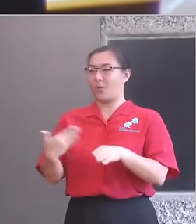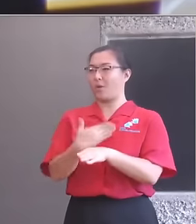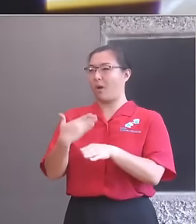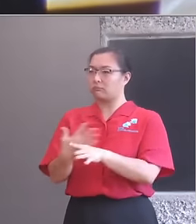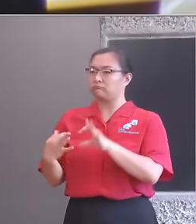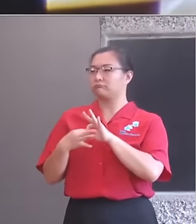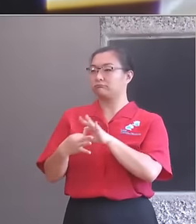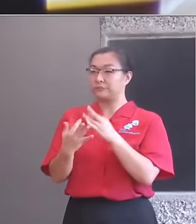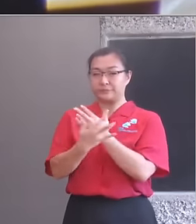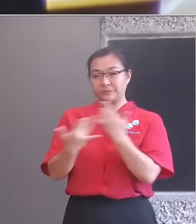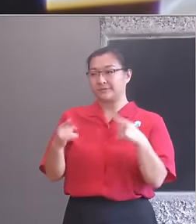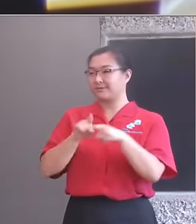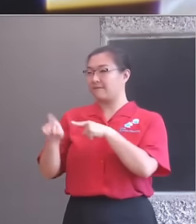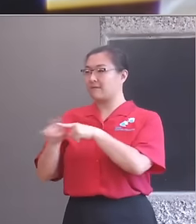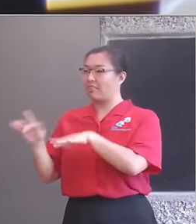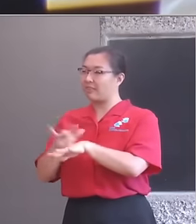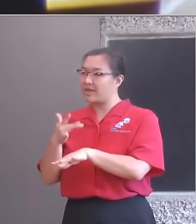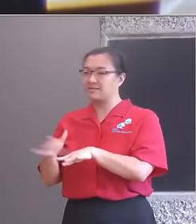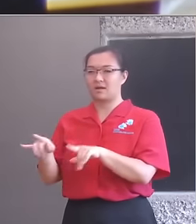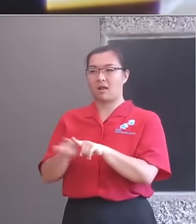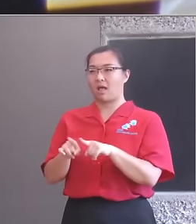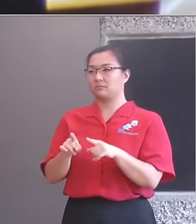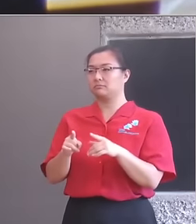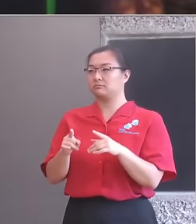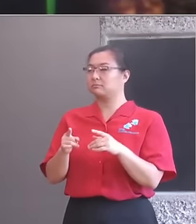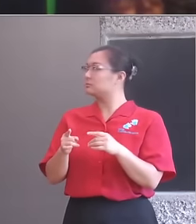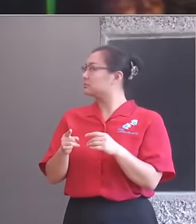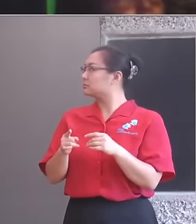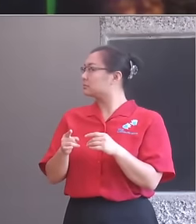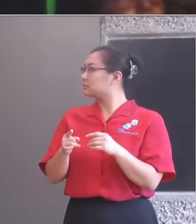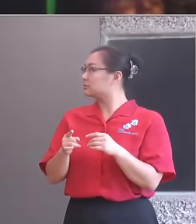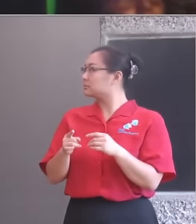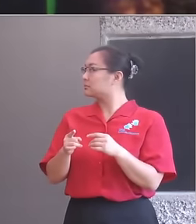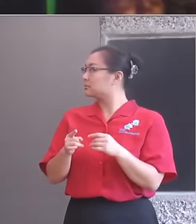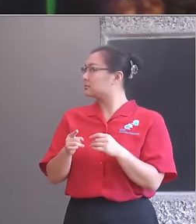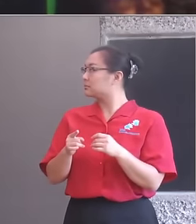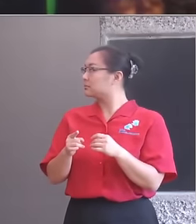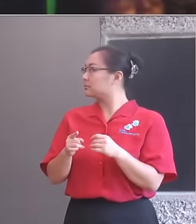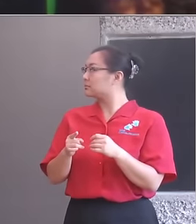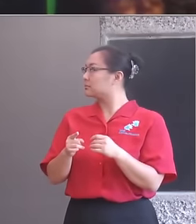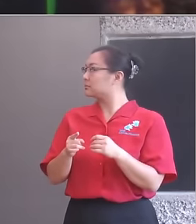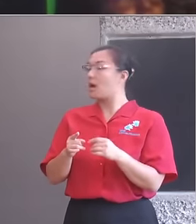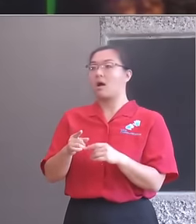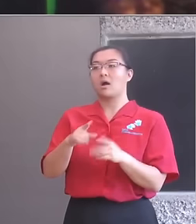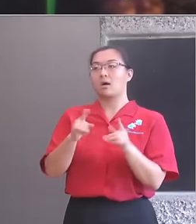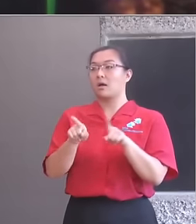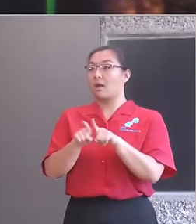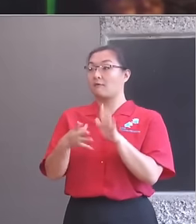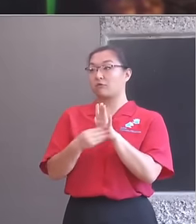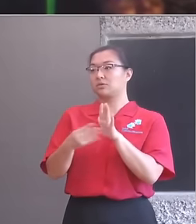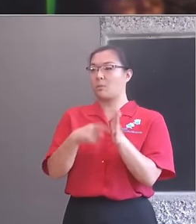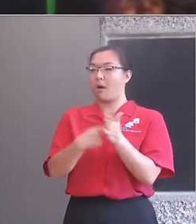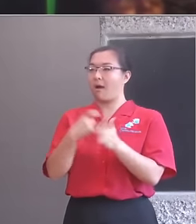ROH, and with more to come. There's also the British Museum Arts Council and TES Global's live streamed